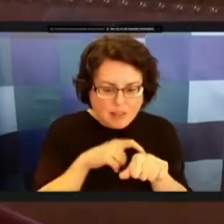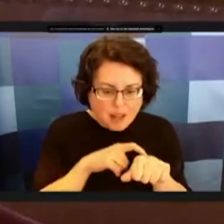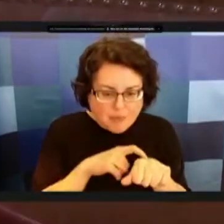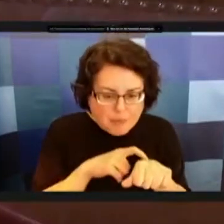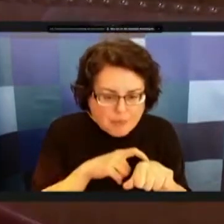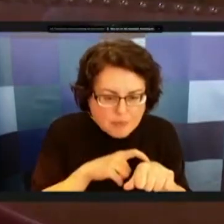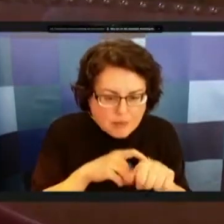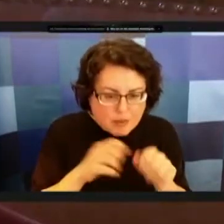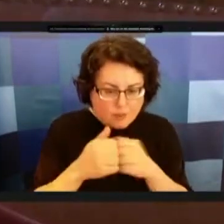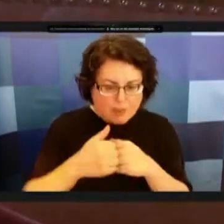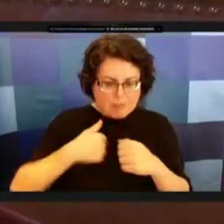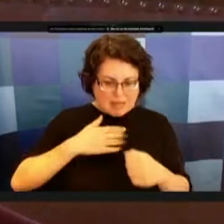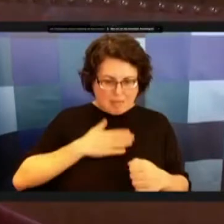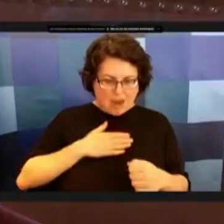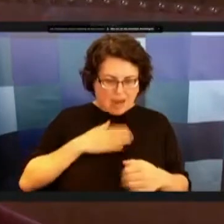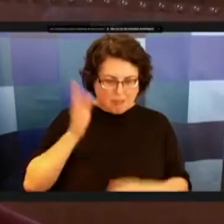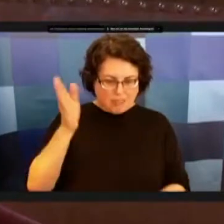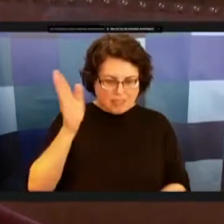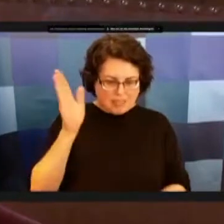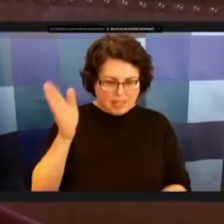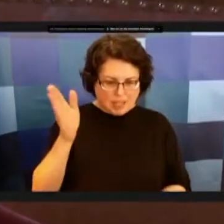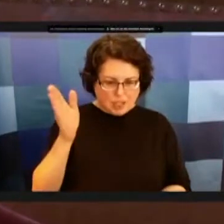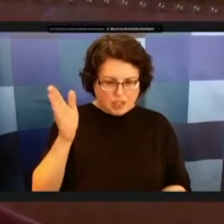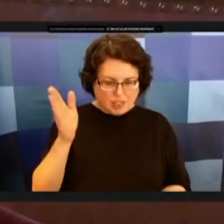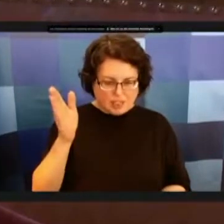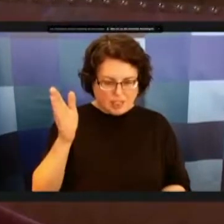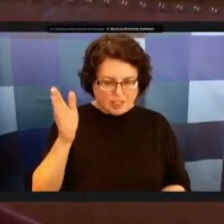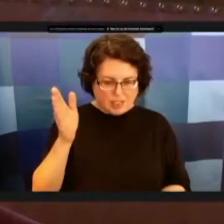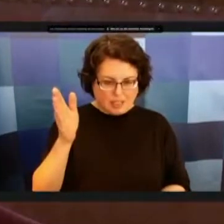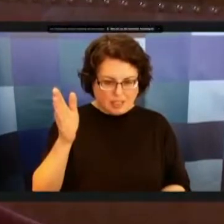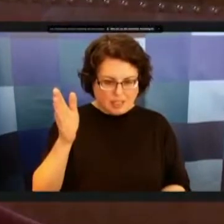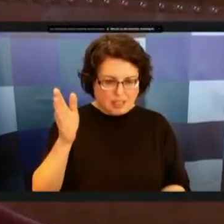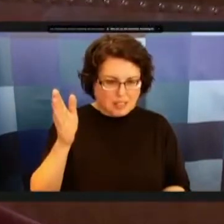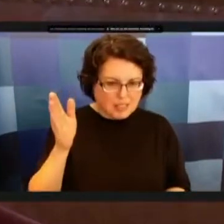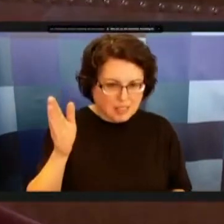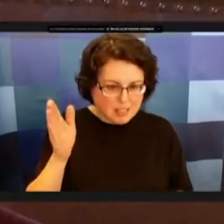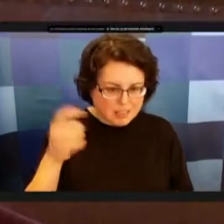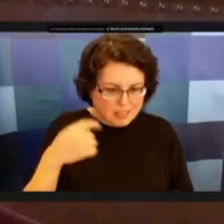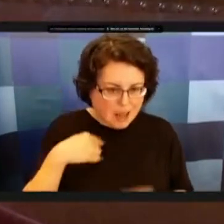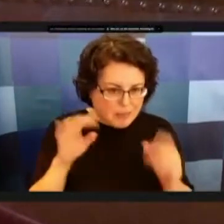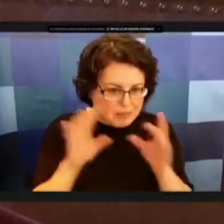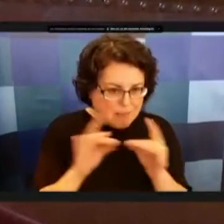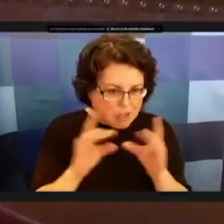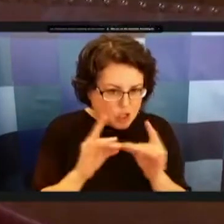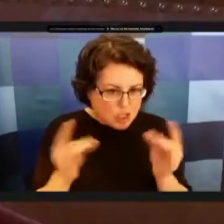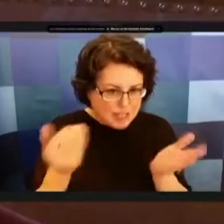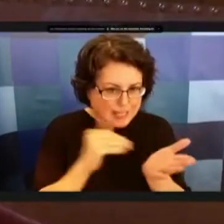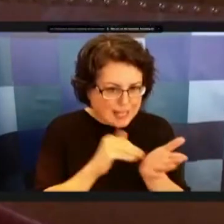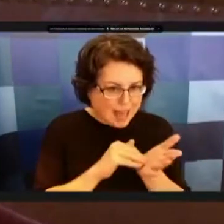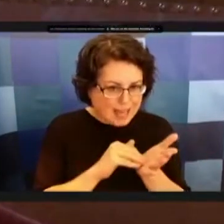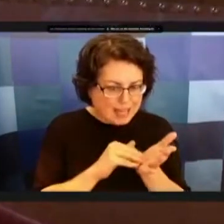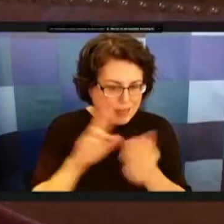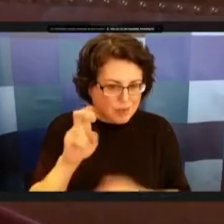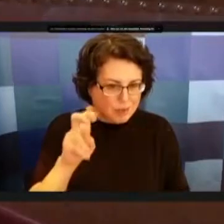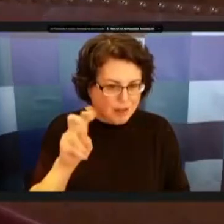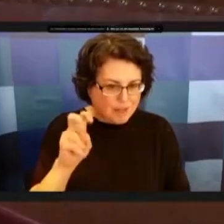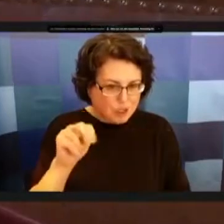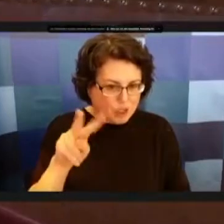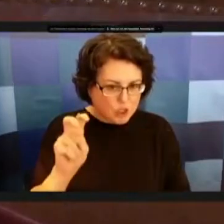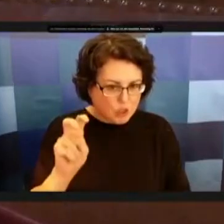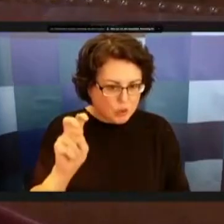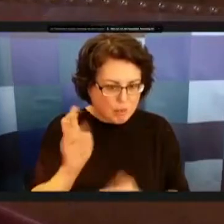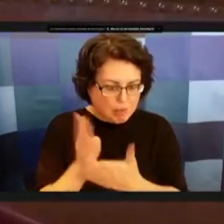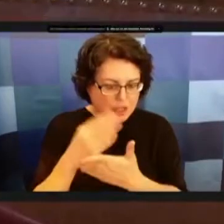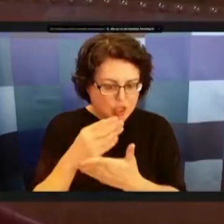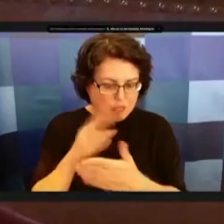presentation when omb was here uh but just to mention once again total revenue budget is uh projected to be